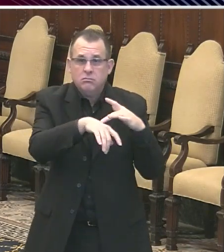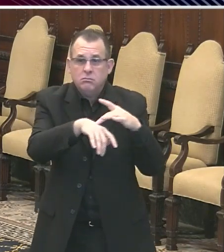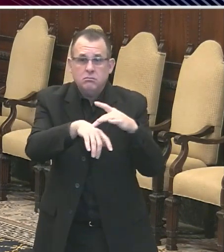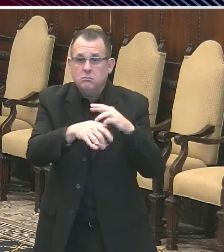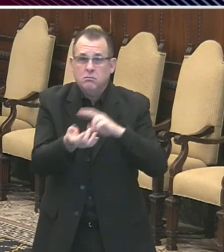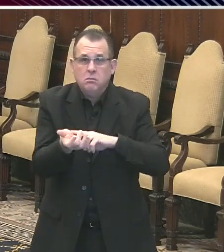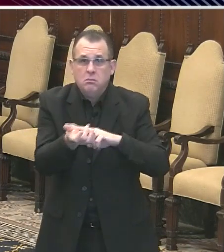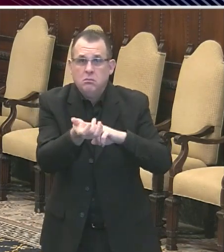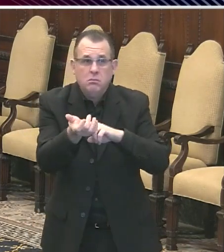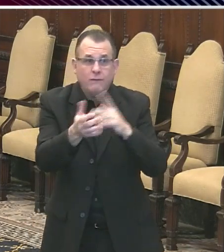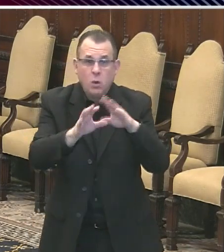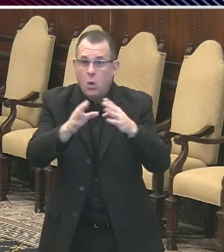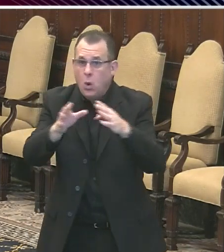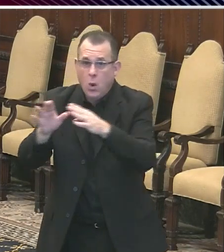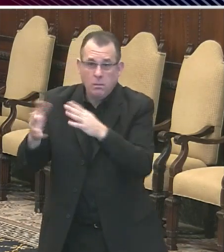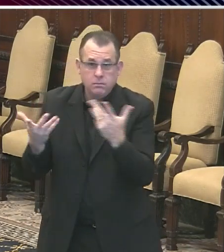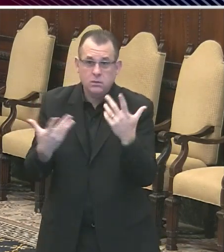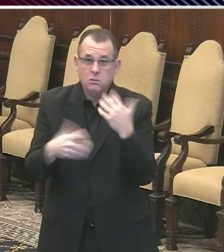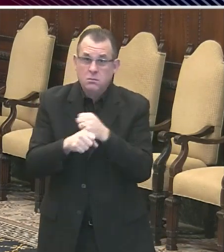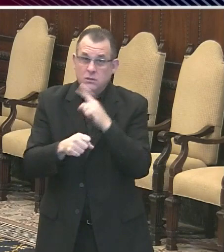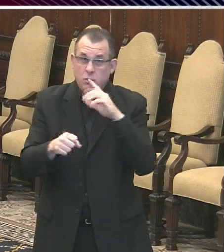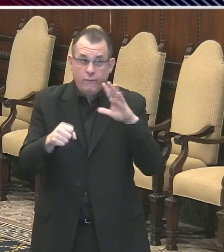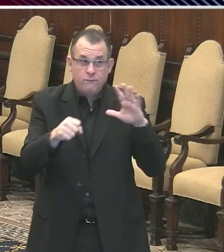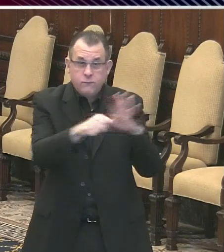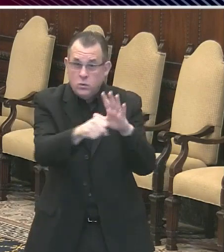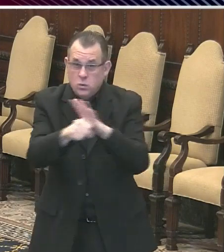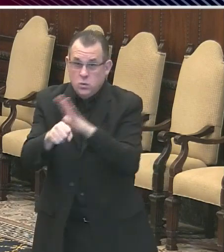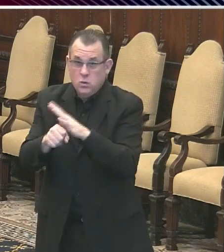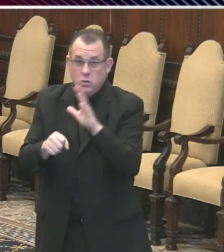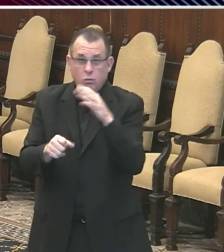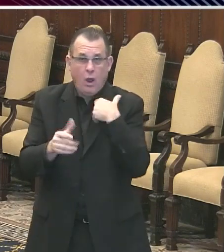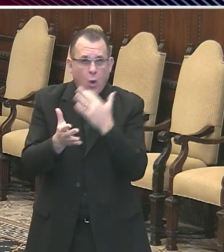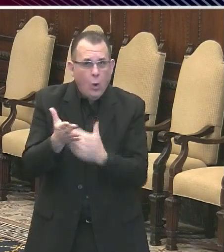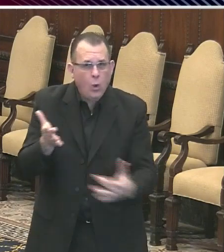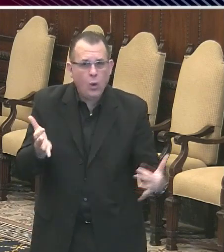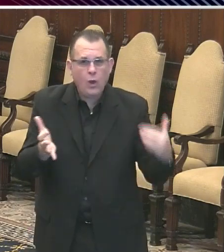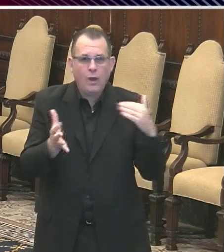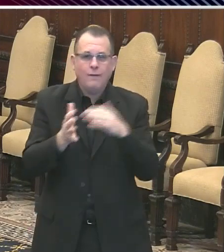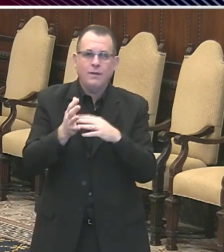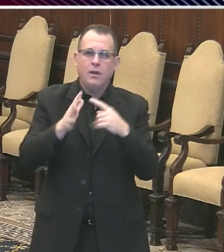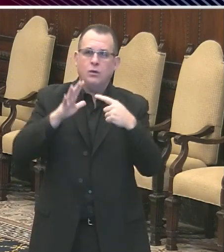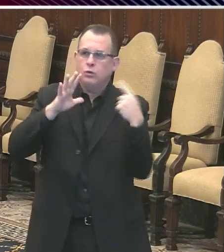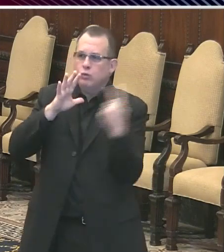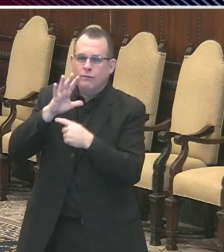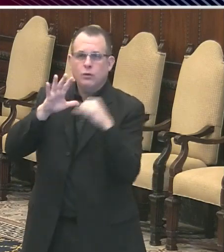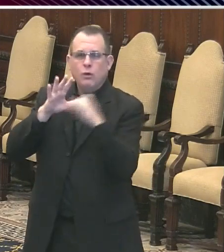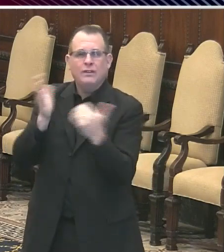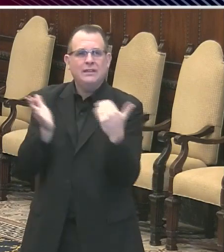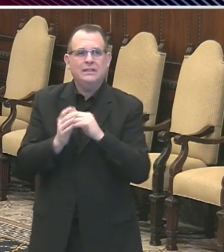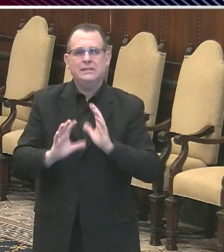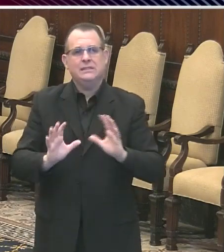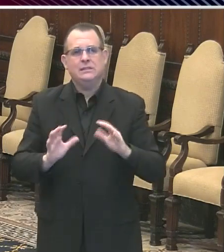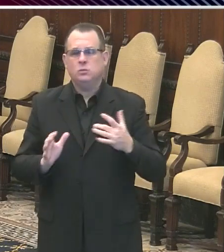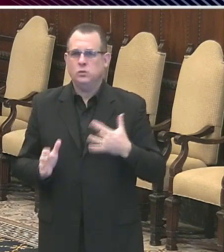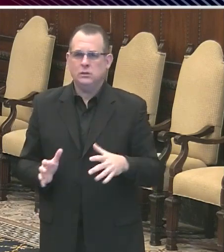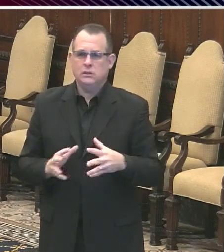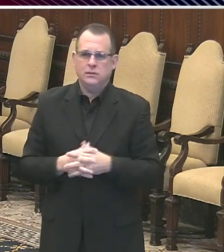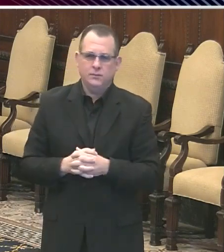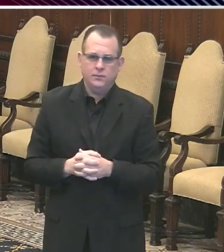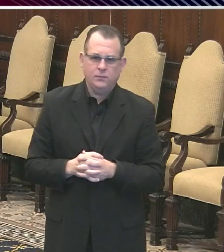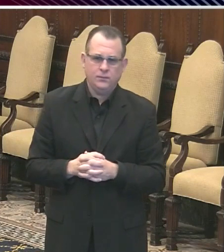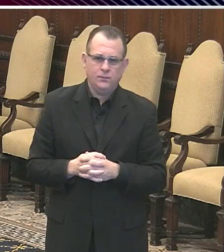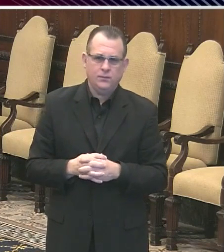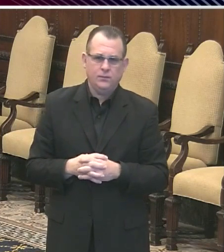can do the testing and make sure that we don't have to be re-quarantined again? So, you're right that we absolutely need to have more testing,